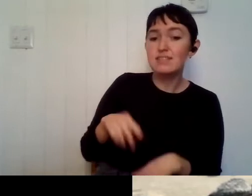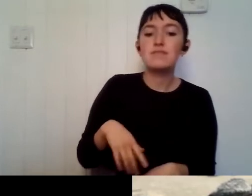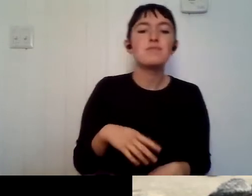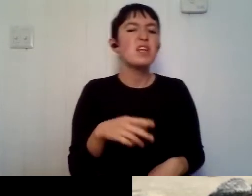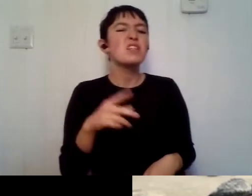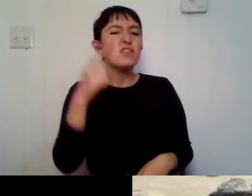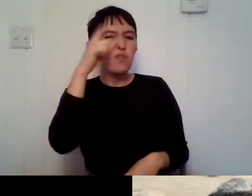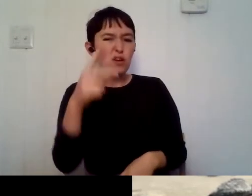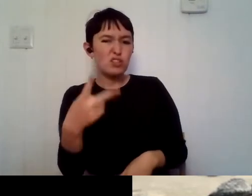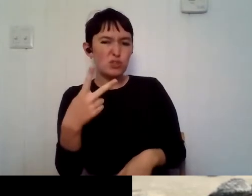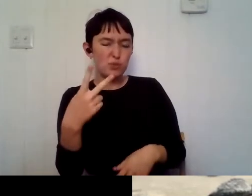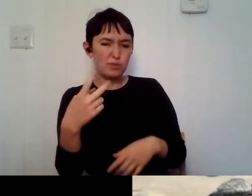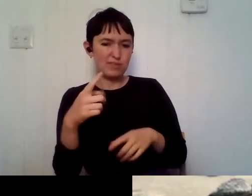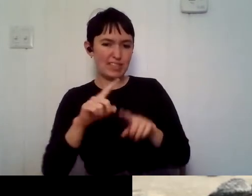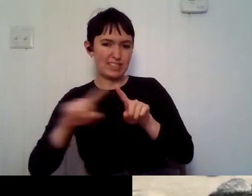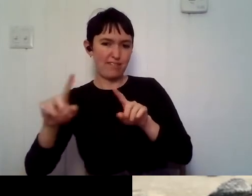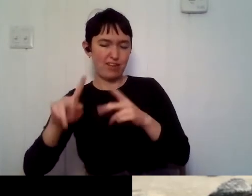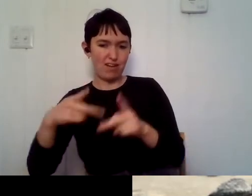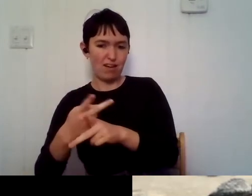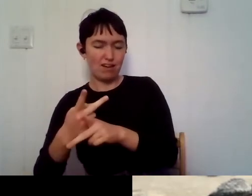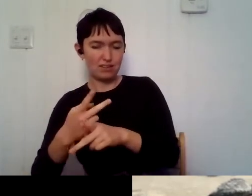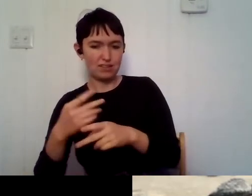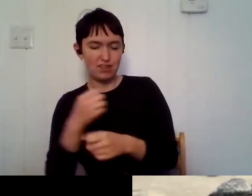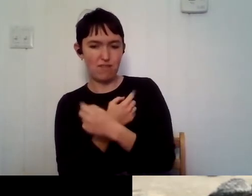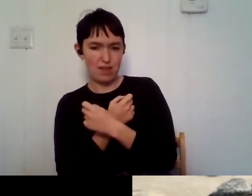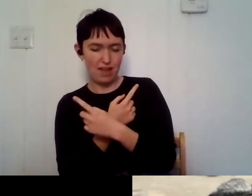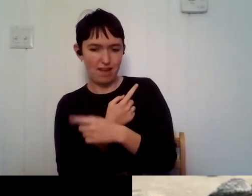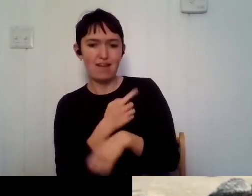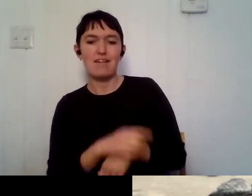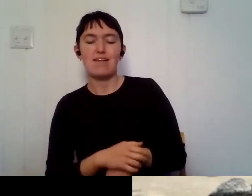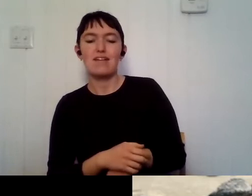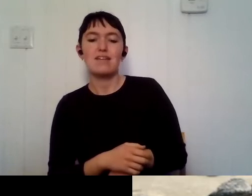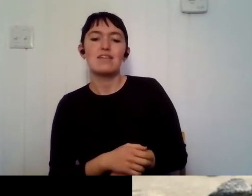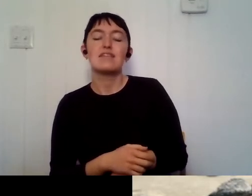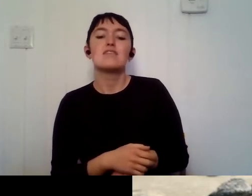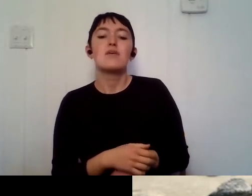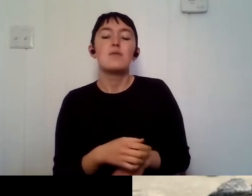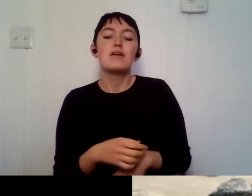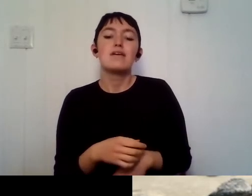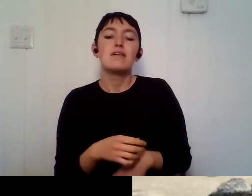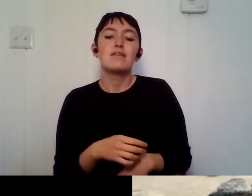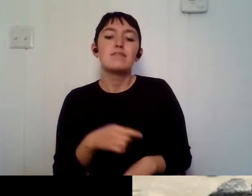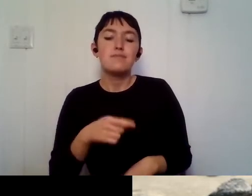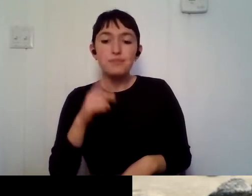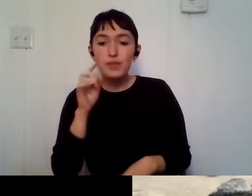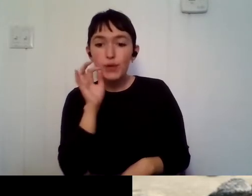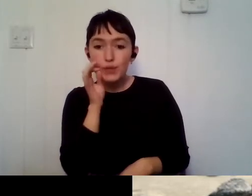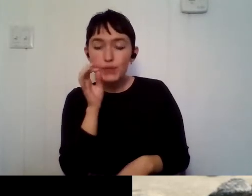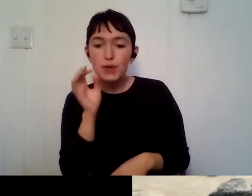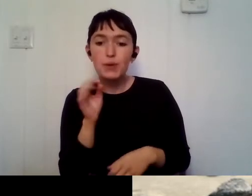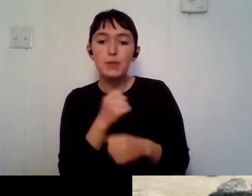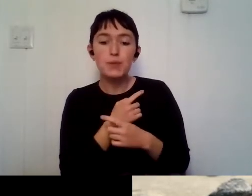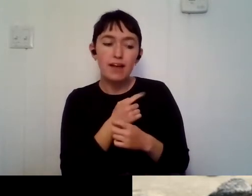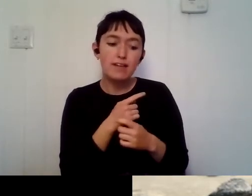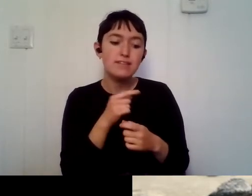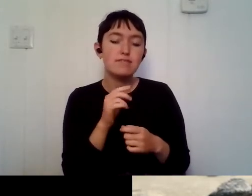types of bats. So one of them is for like the flyways, um, and those are most like we're getting like a fruit bats in there. And then the other one is for